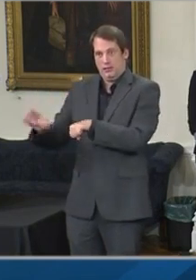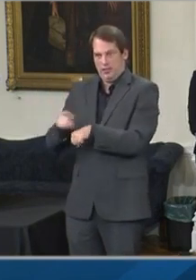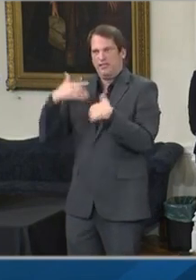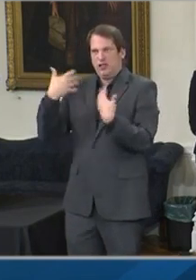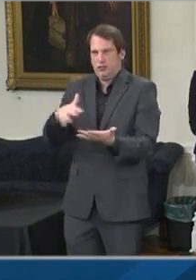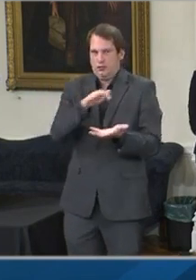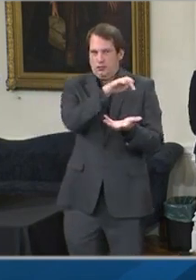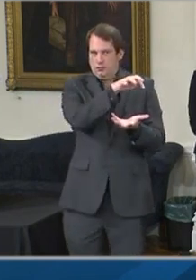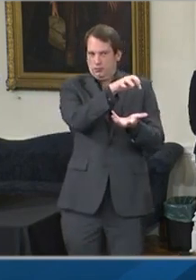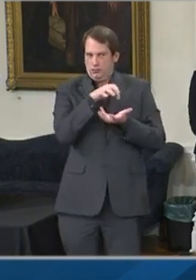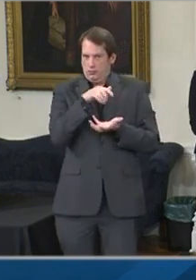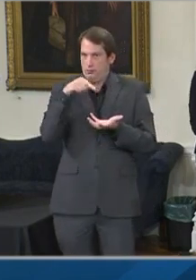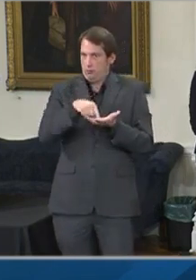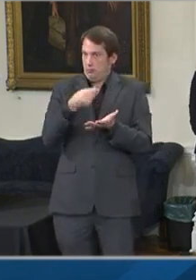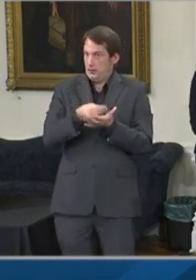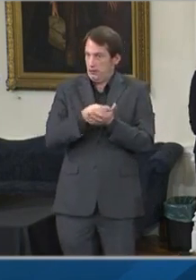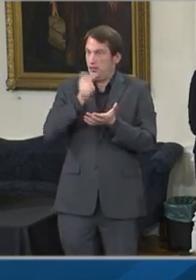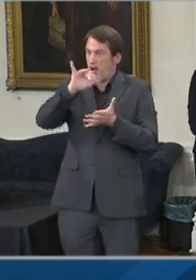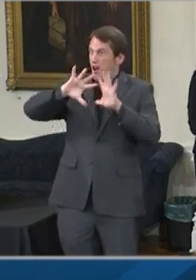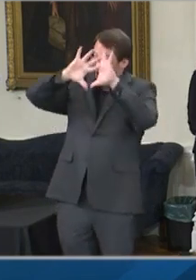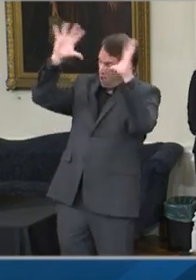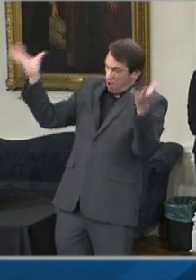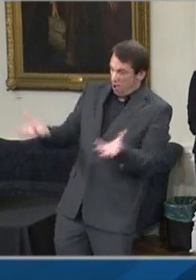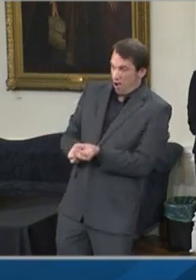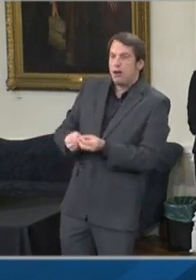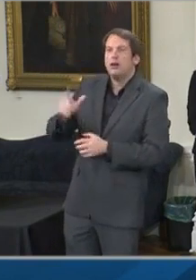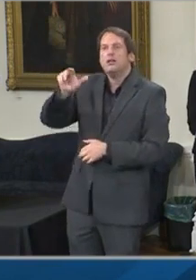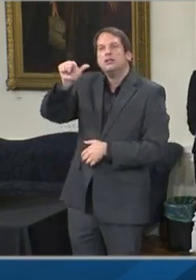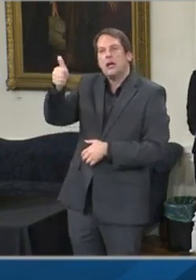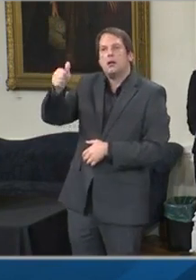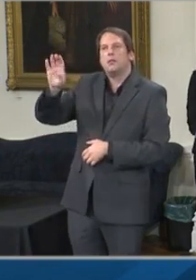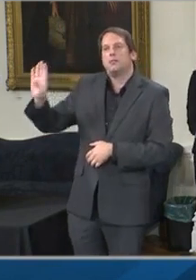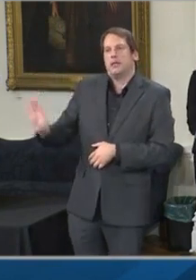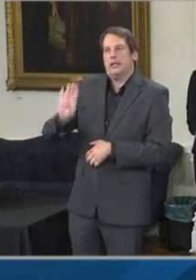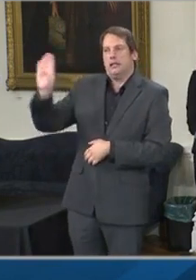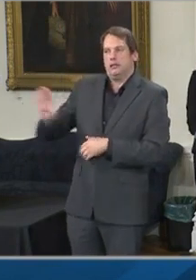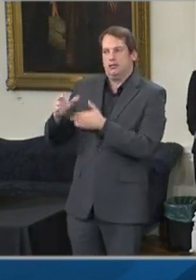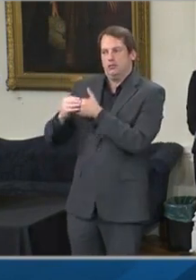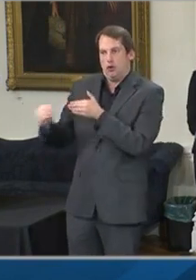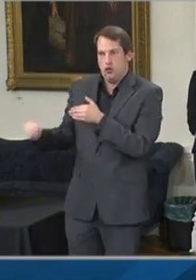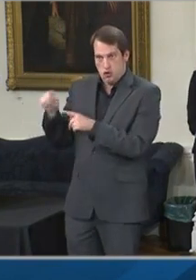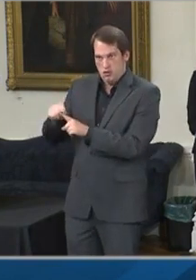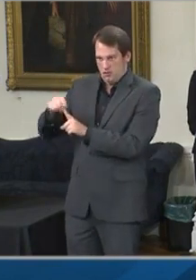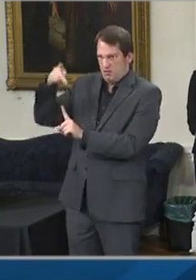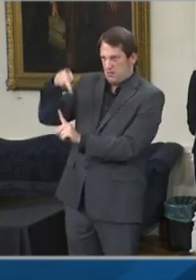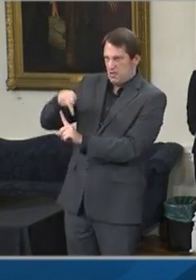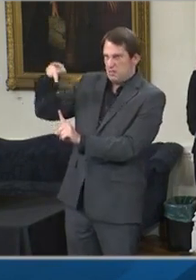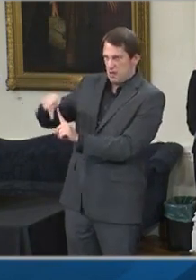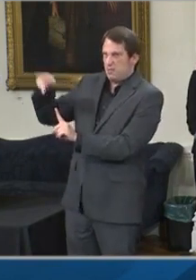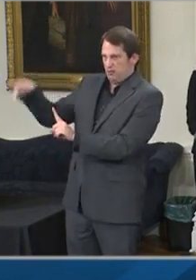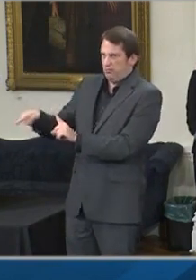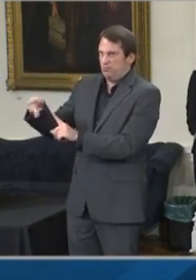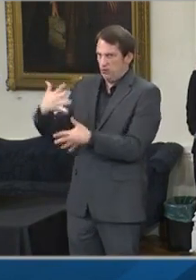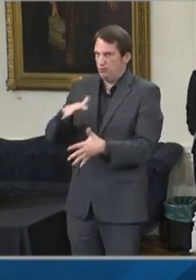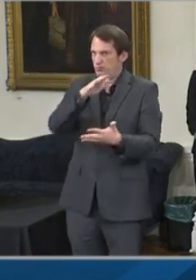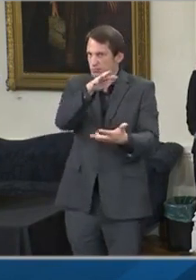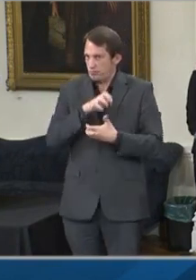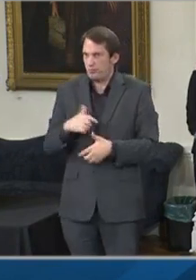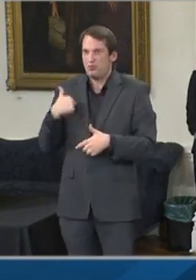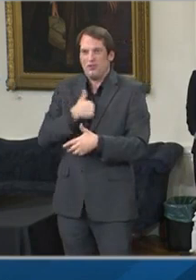in PPP funding, and we have already put out $7.6 billion